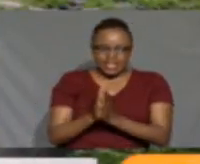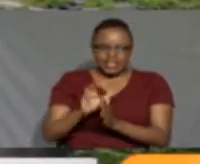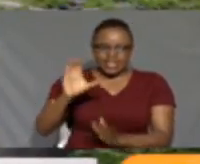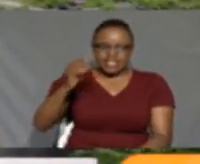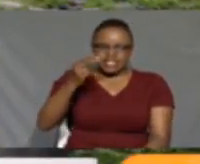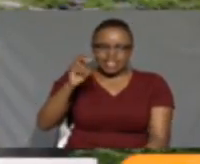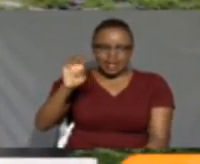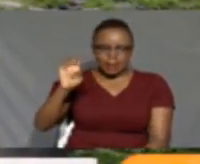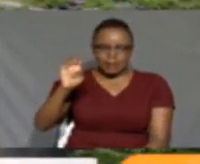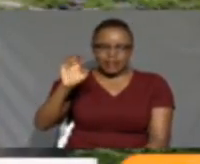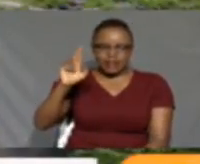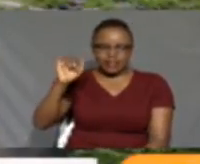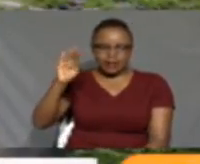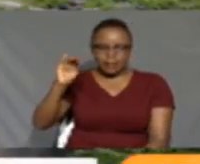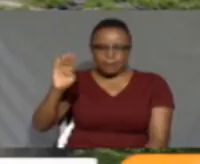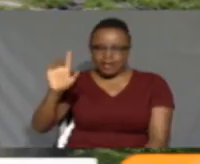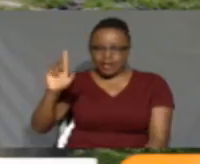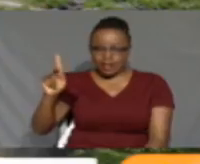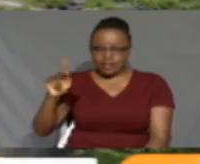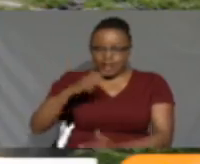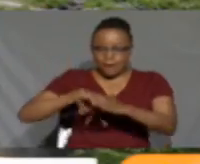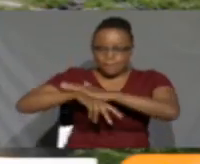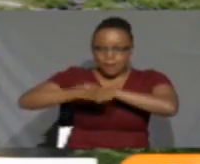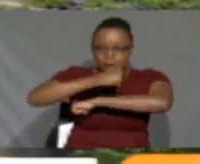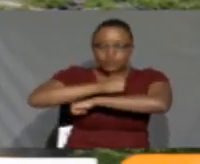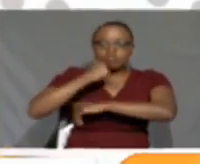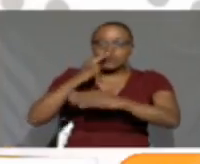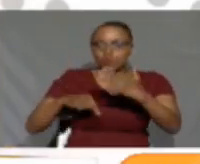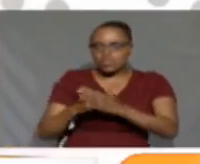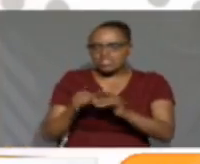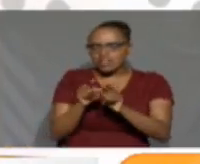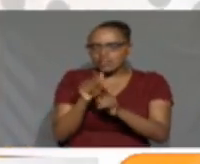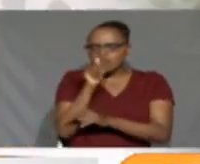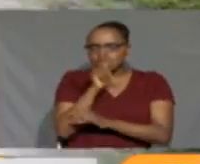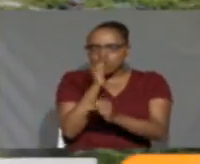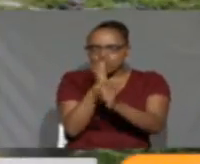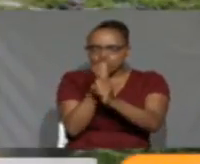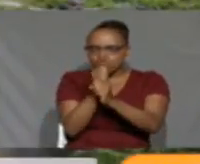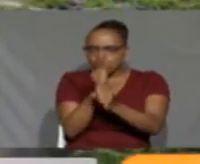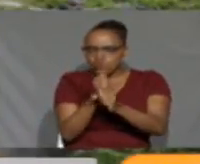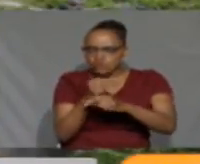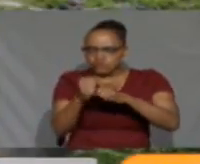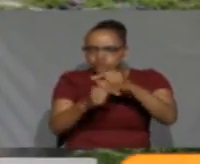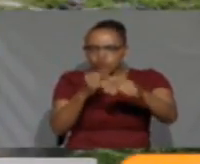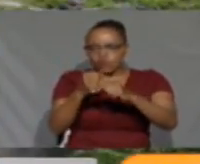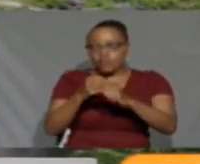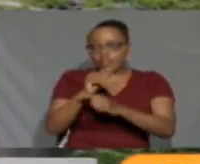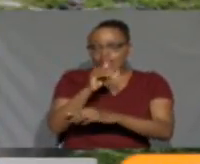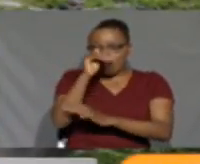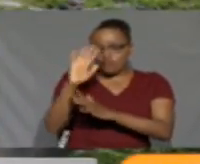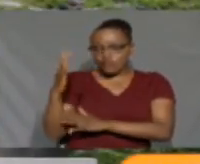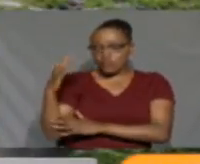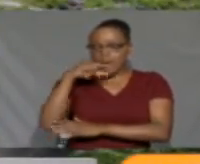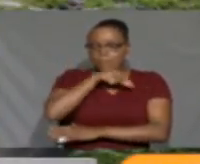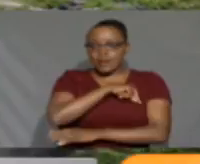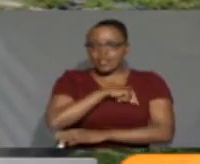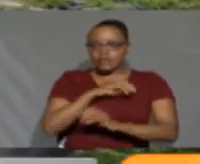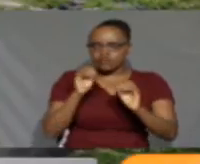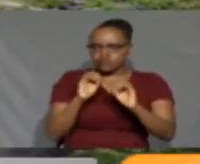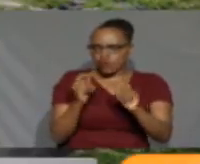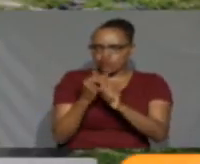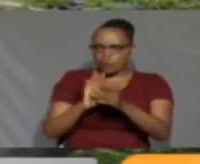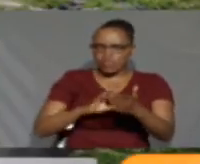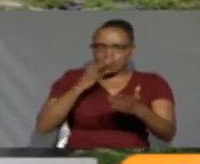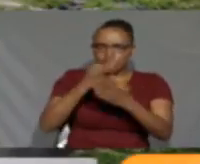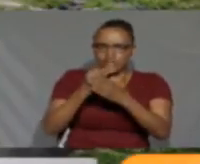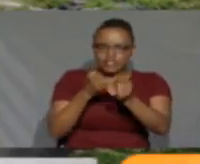schools. All these learning centers say to be secretly operating inside the forest while benefiting illegally from funds